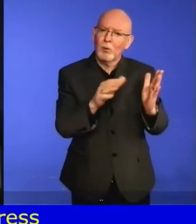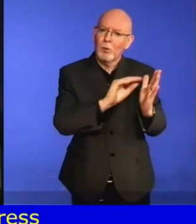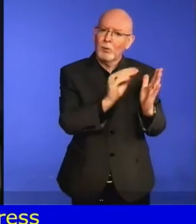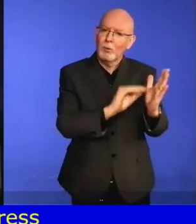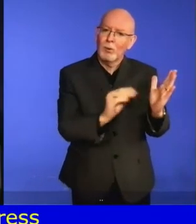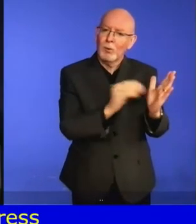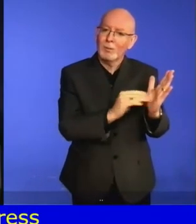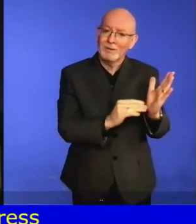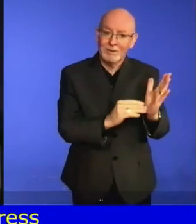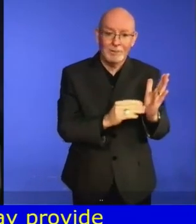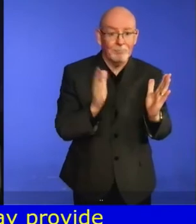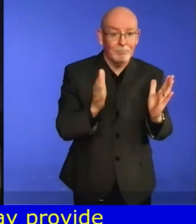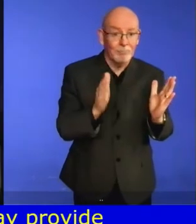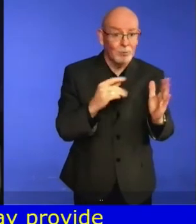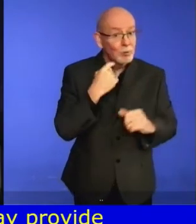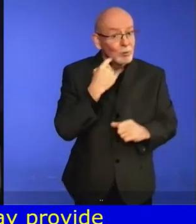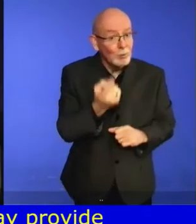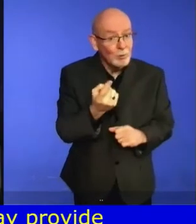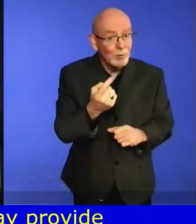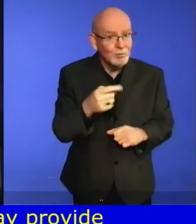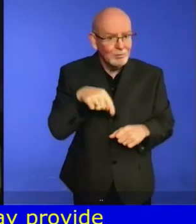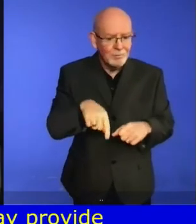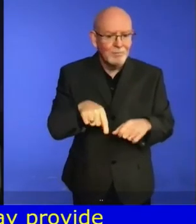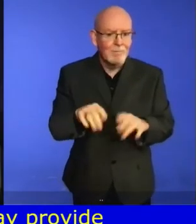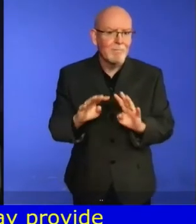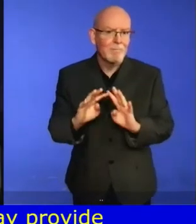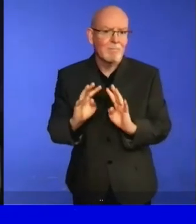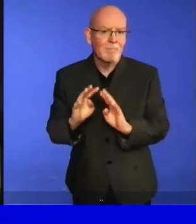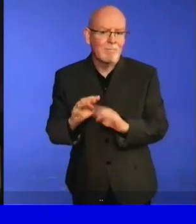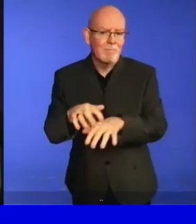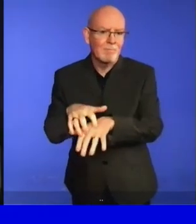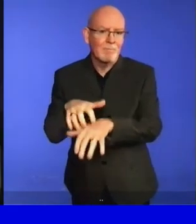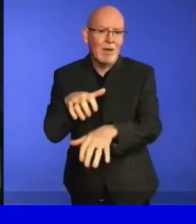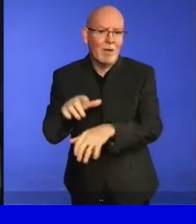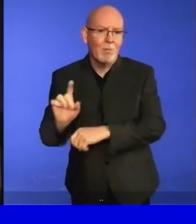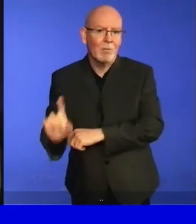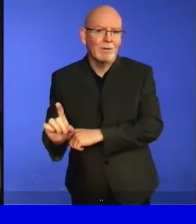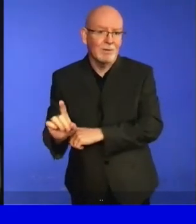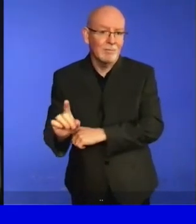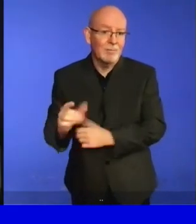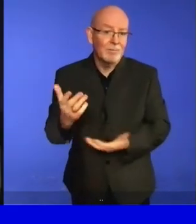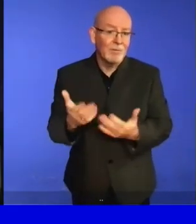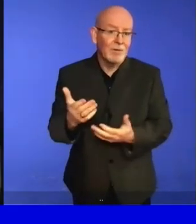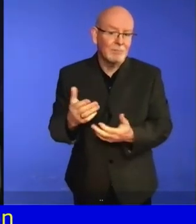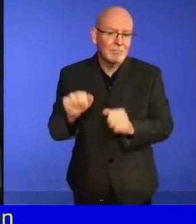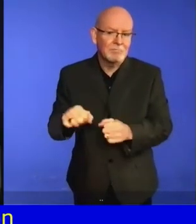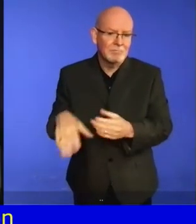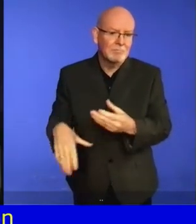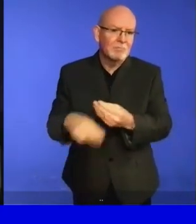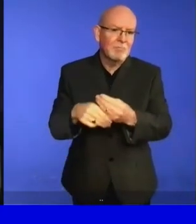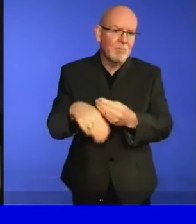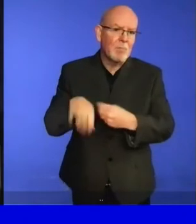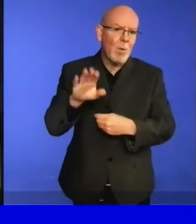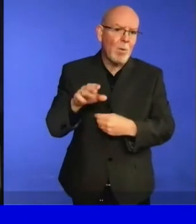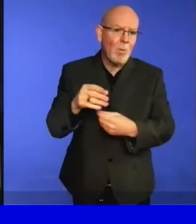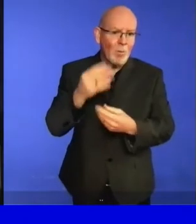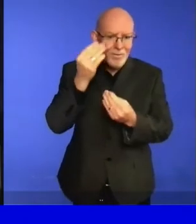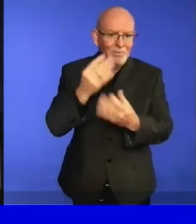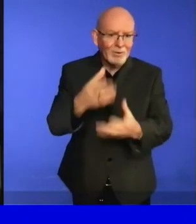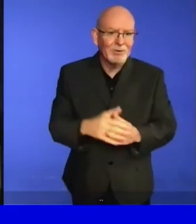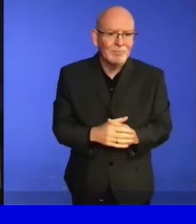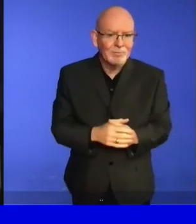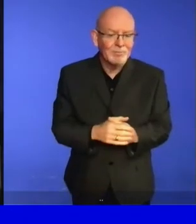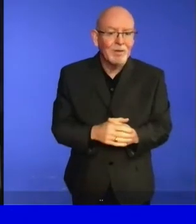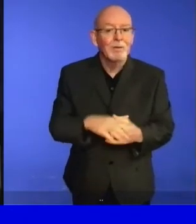CRPD, particularly to ensure that the voices of persons with disabilities are included in international forums such as this